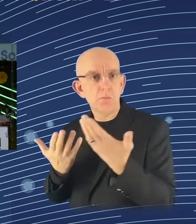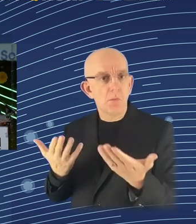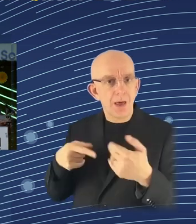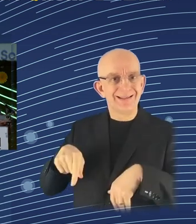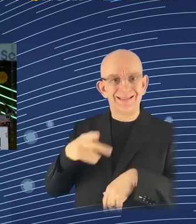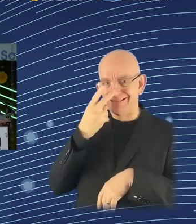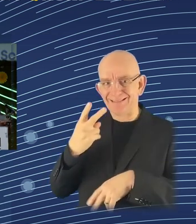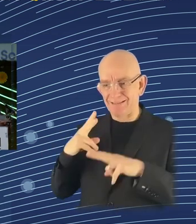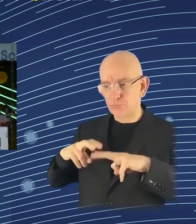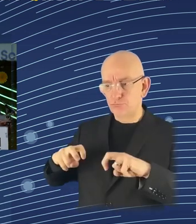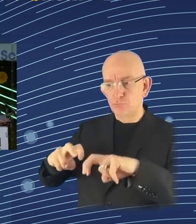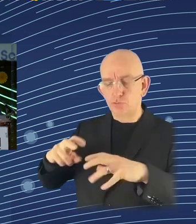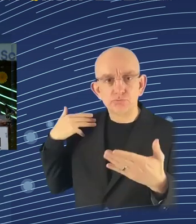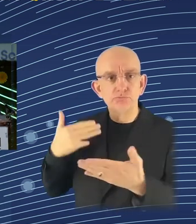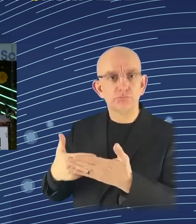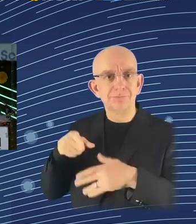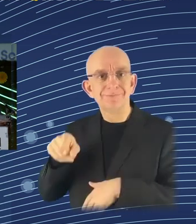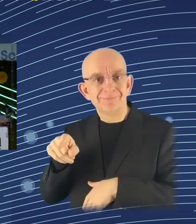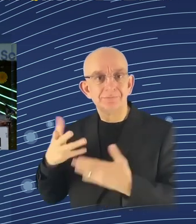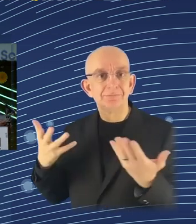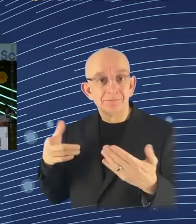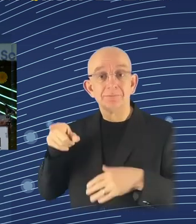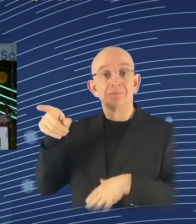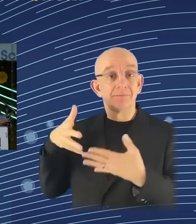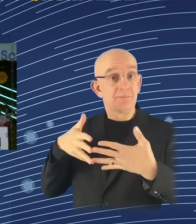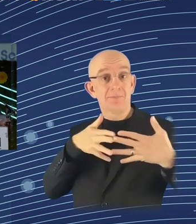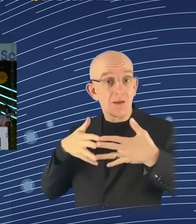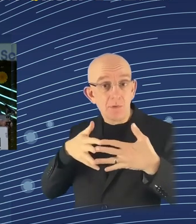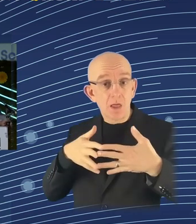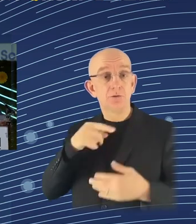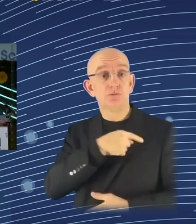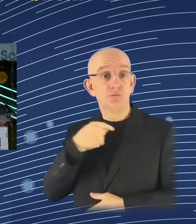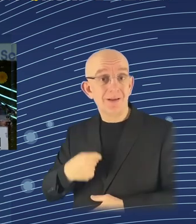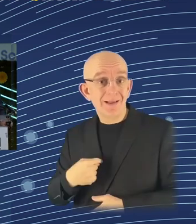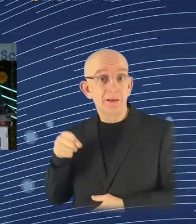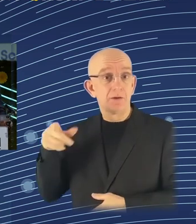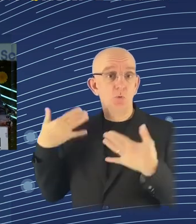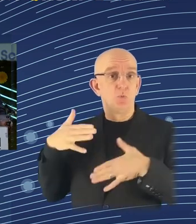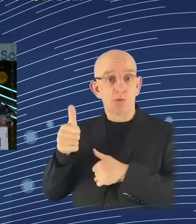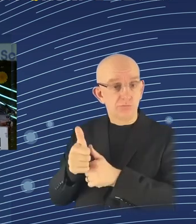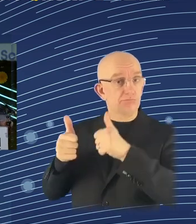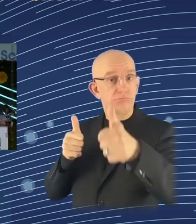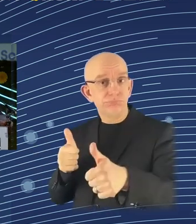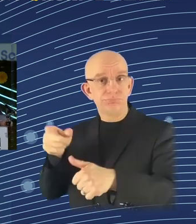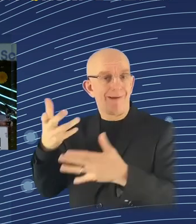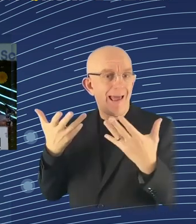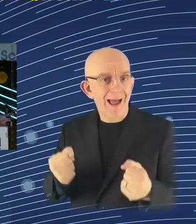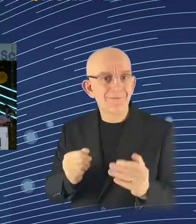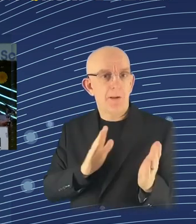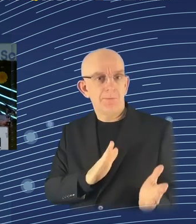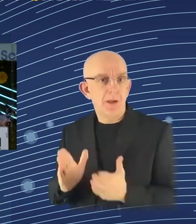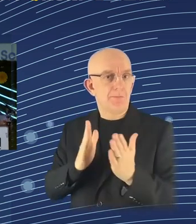AI. We're already seeing it. But, of course, they dismally fail on social support, so I wouldn't say that they are creating good jobs and happy